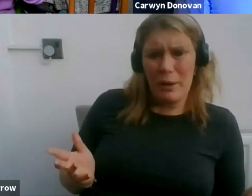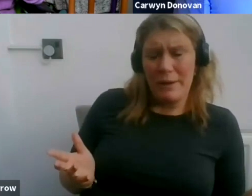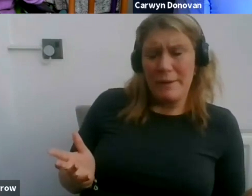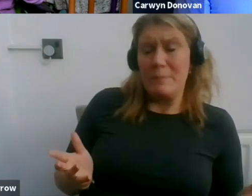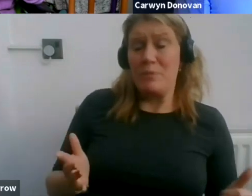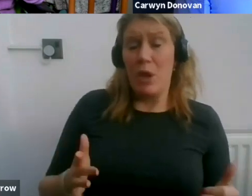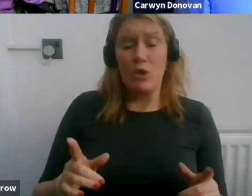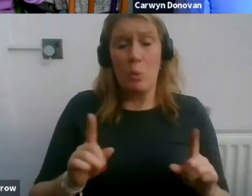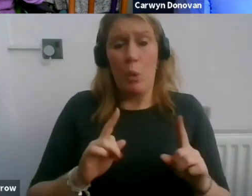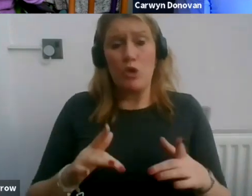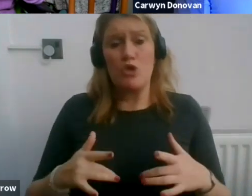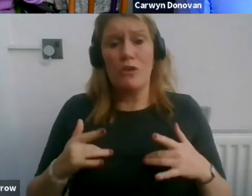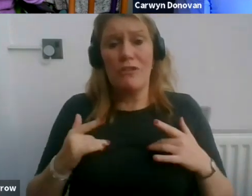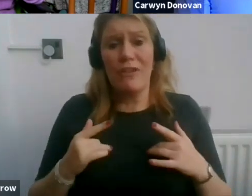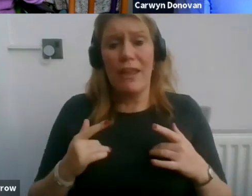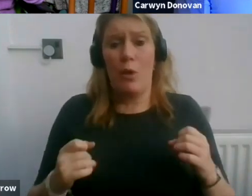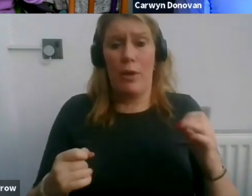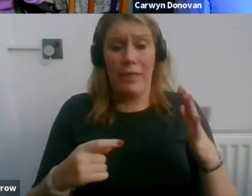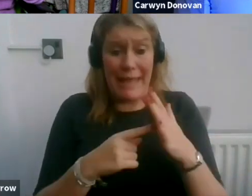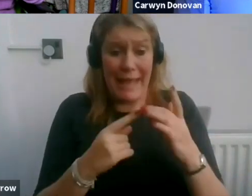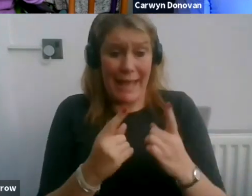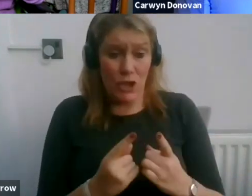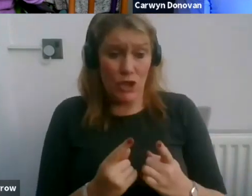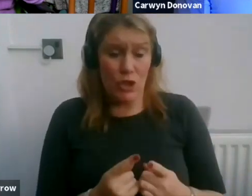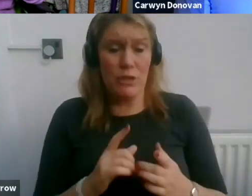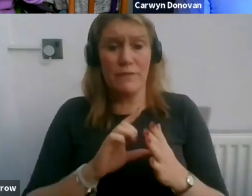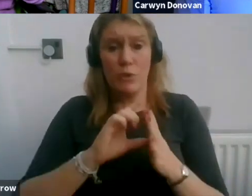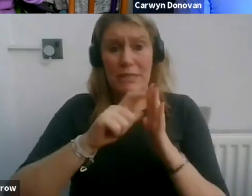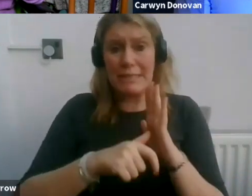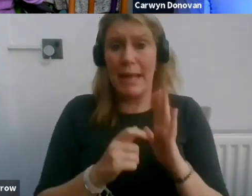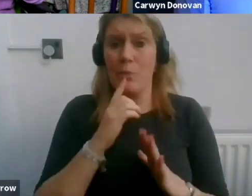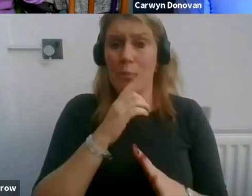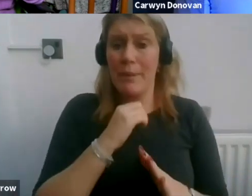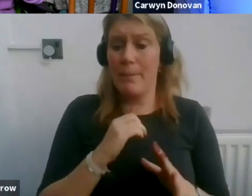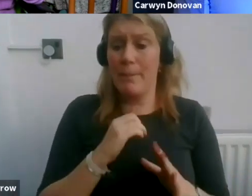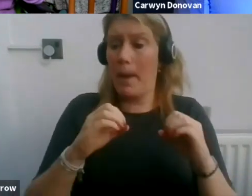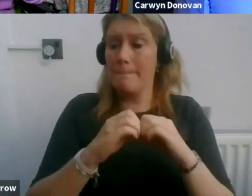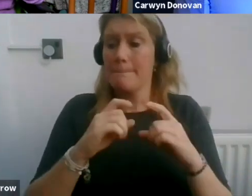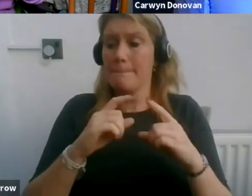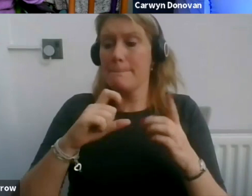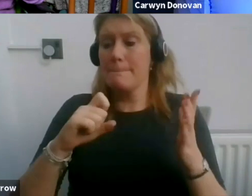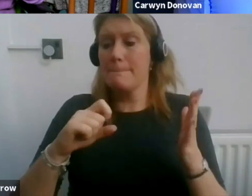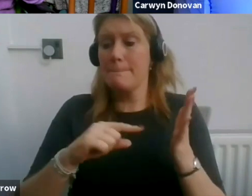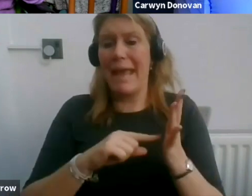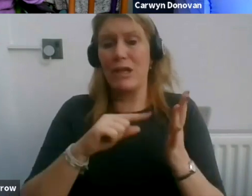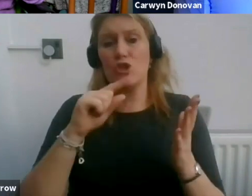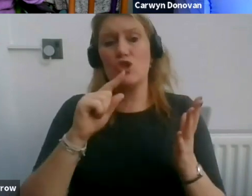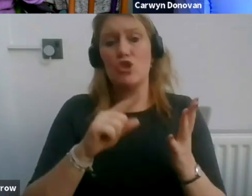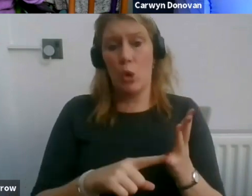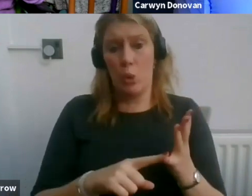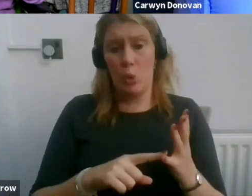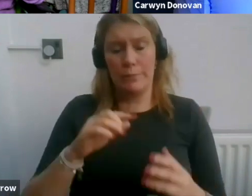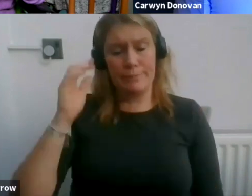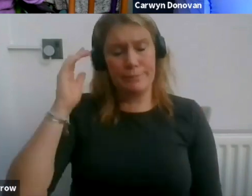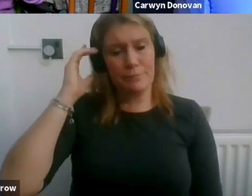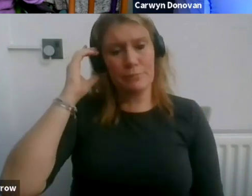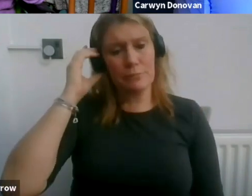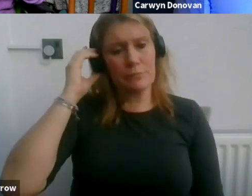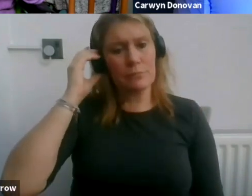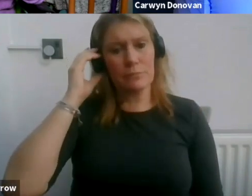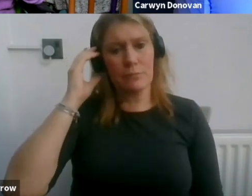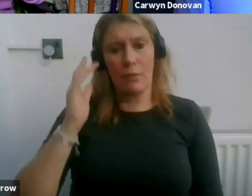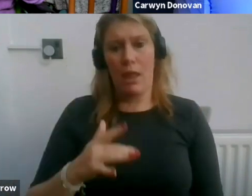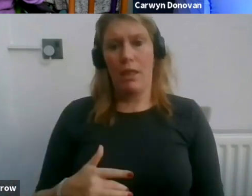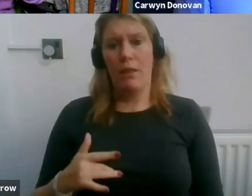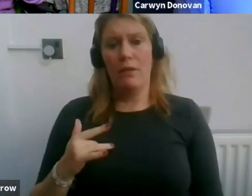issues for disabled people in BEC2 this year? The key issues I